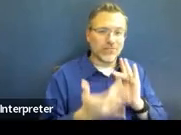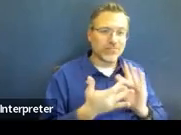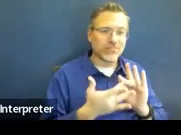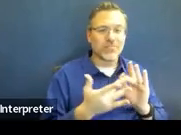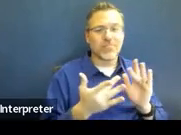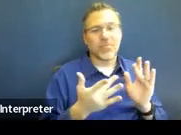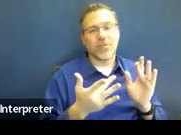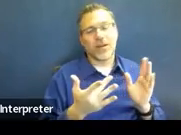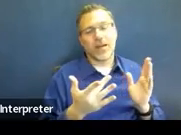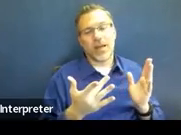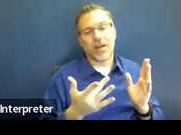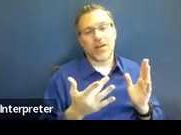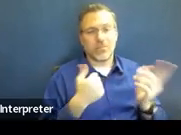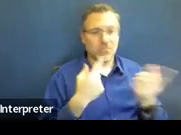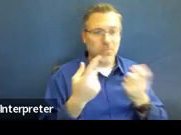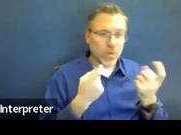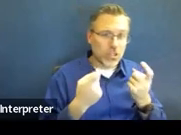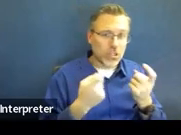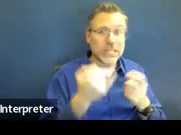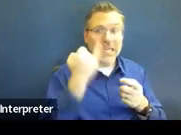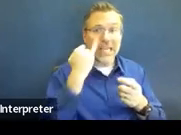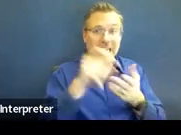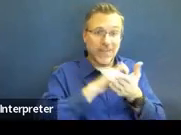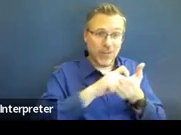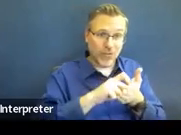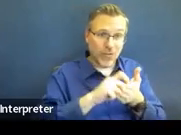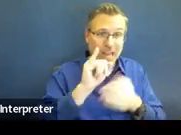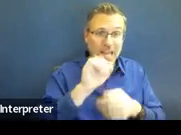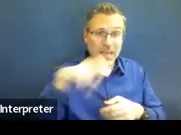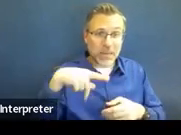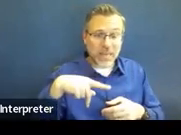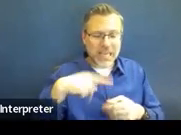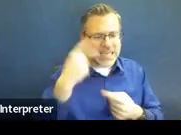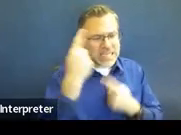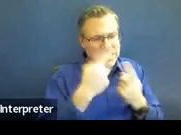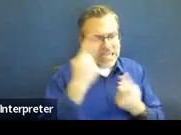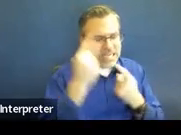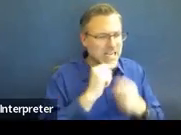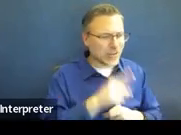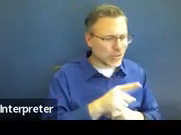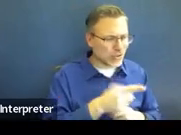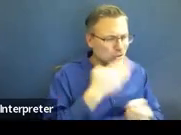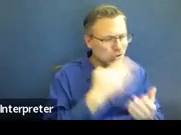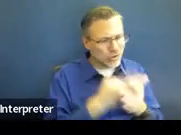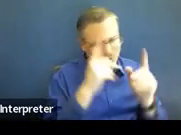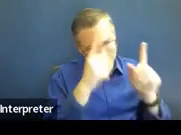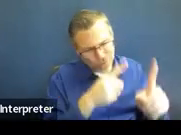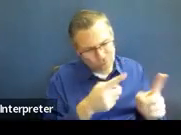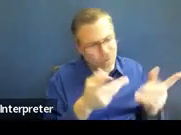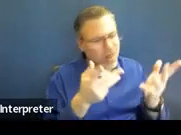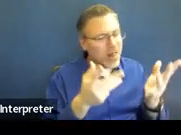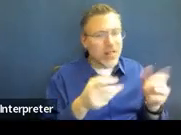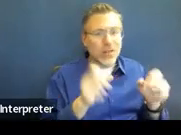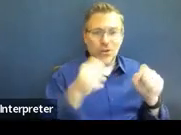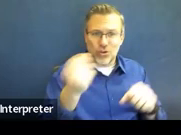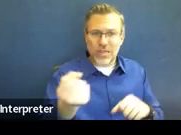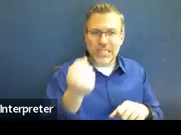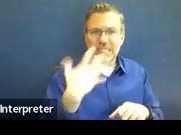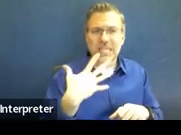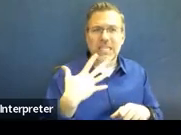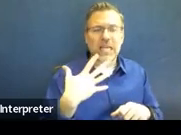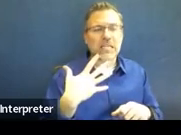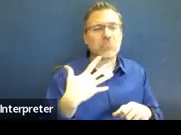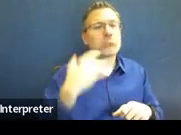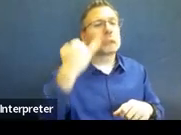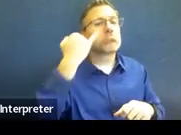If you have, if you're writing IEPs and you are like, oh, I don't know if this is a great goal. Or if you're anything. You can send us hypotheticals.